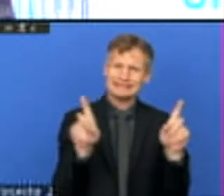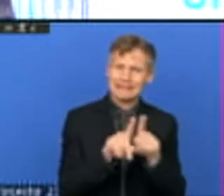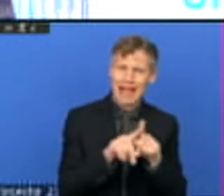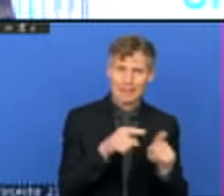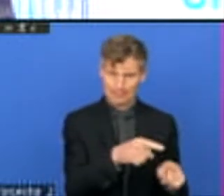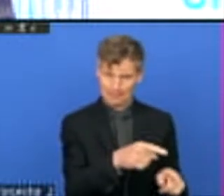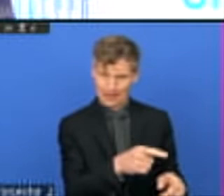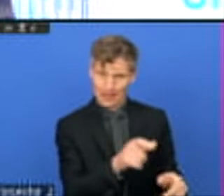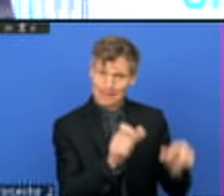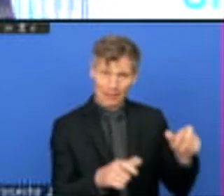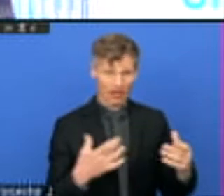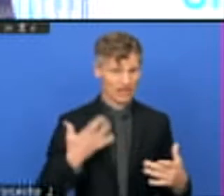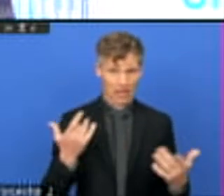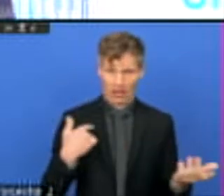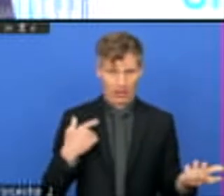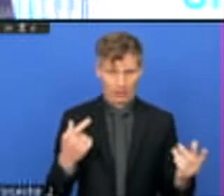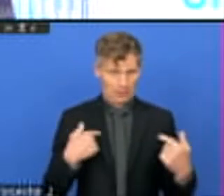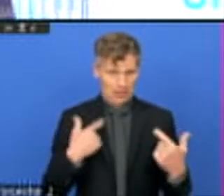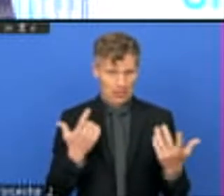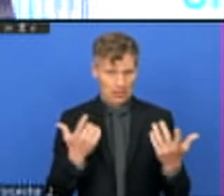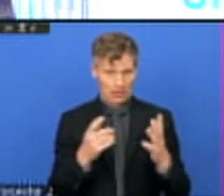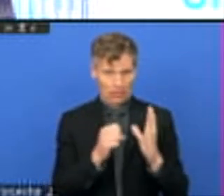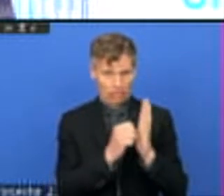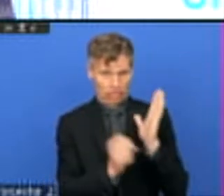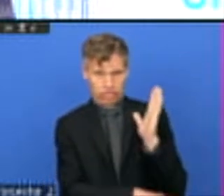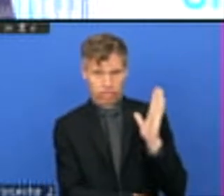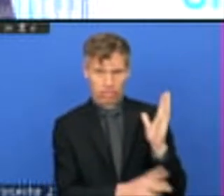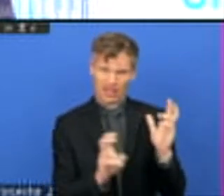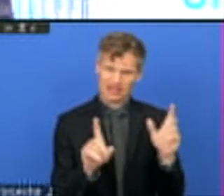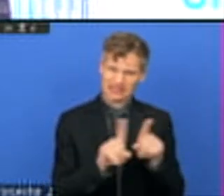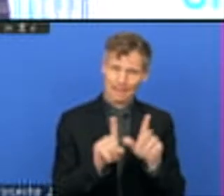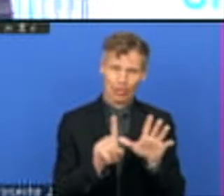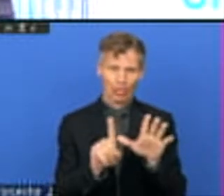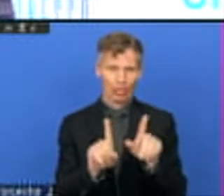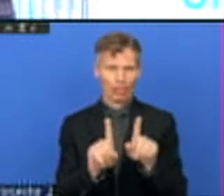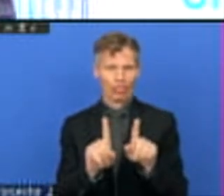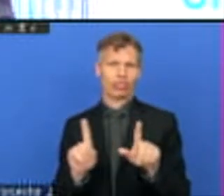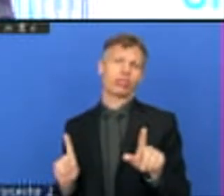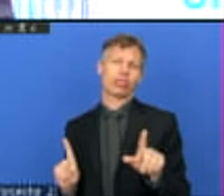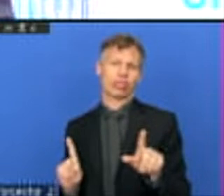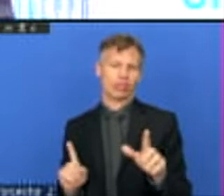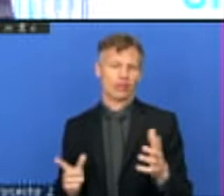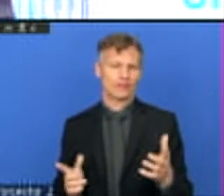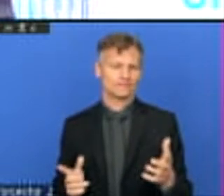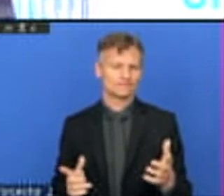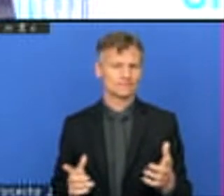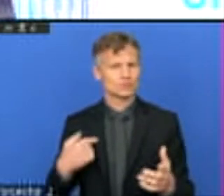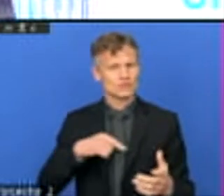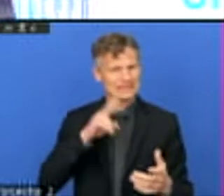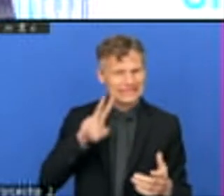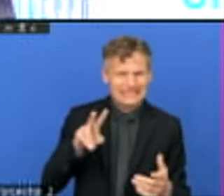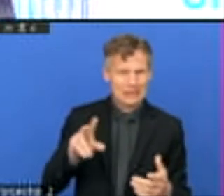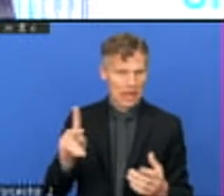which in those words, we can find out whether they are making any progress. And we can start to know the